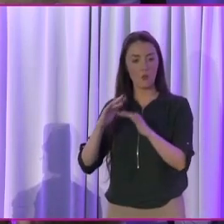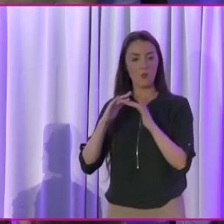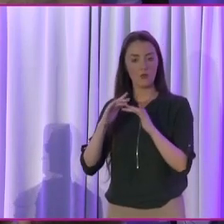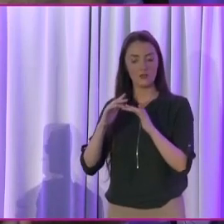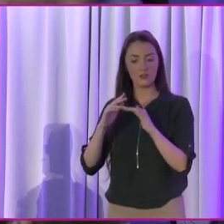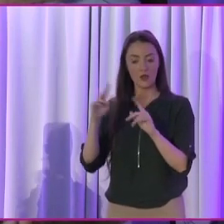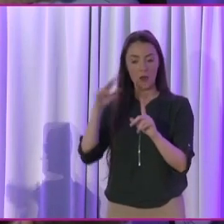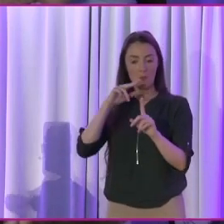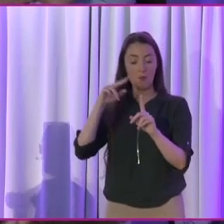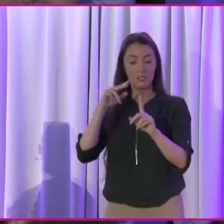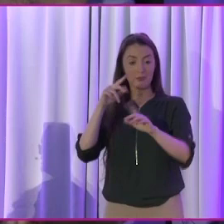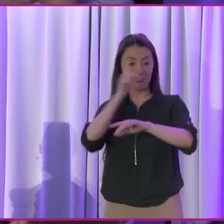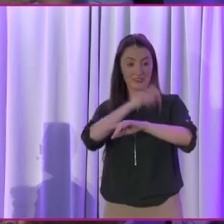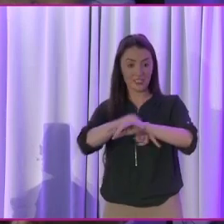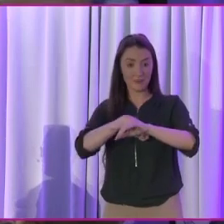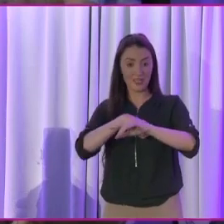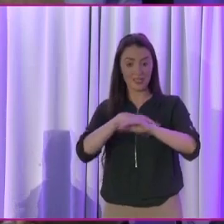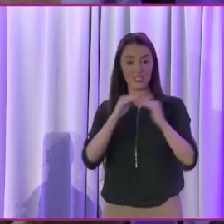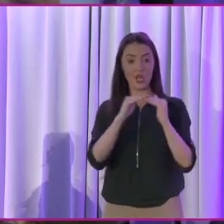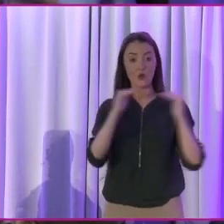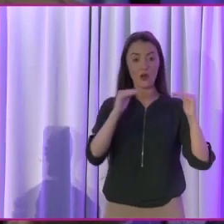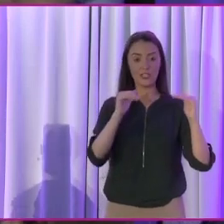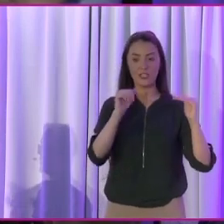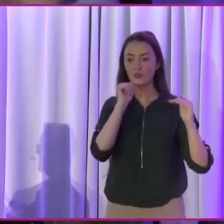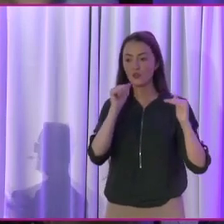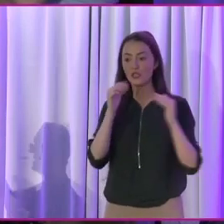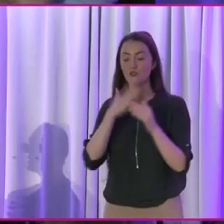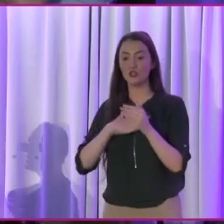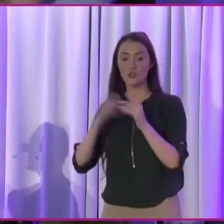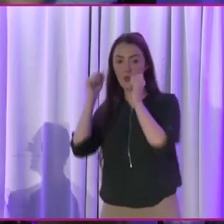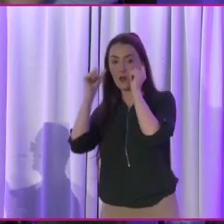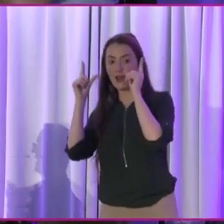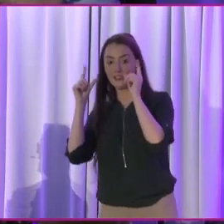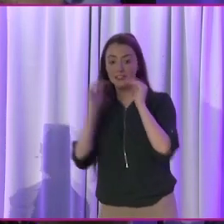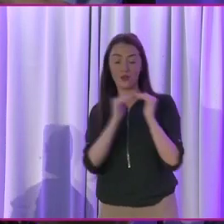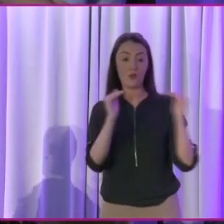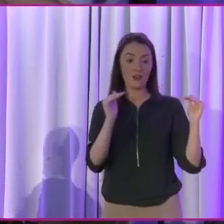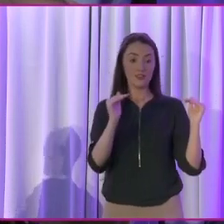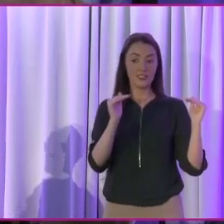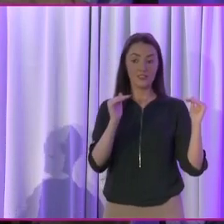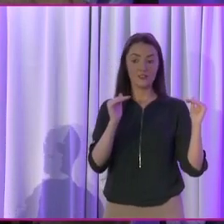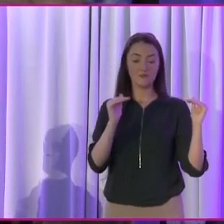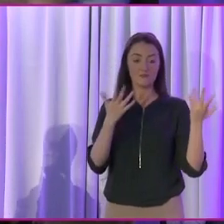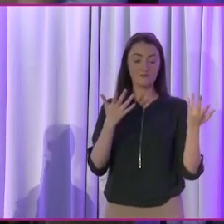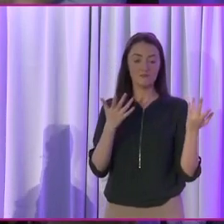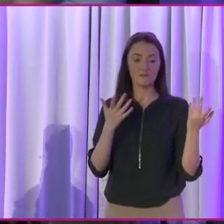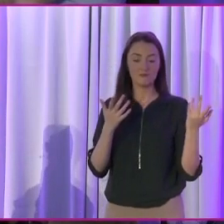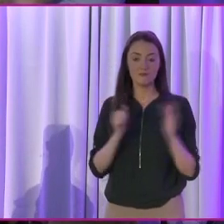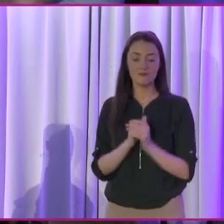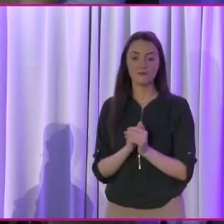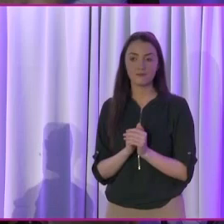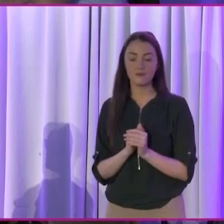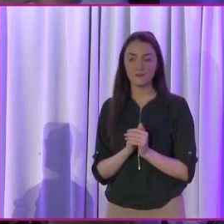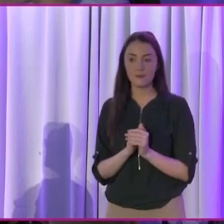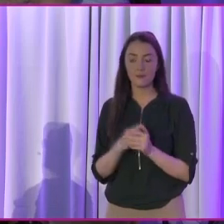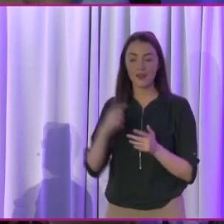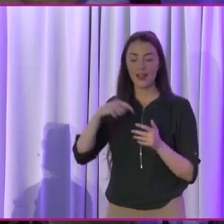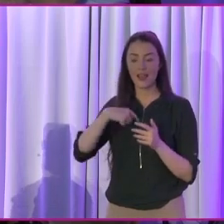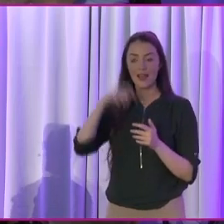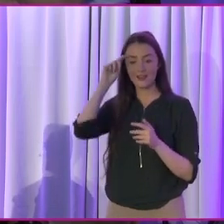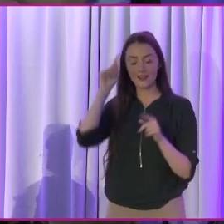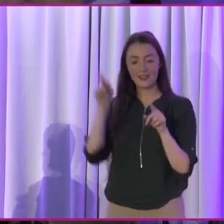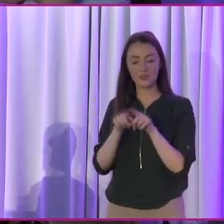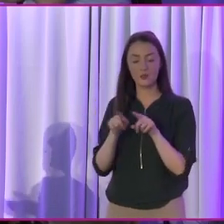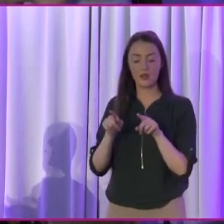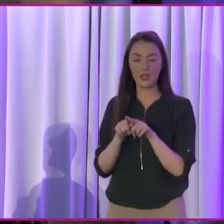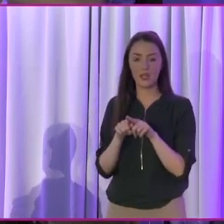from a point of disability equality rather than disability awareness. I know the distinction is kind of a little bit nebulous, but it's there. And I think too,